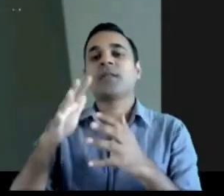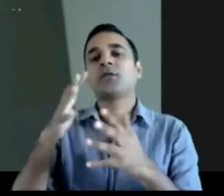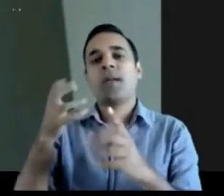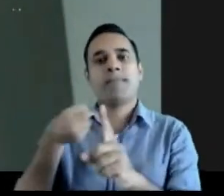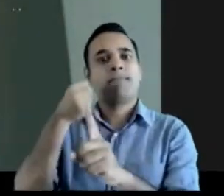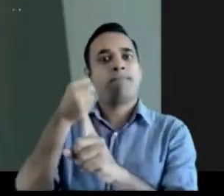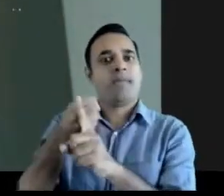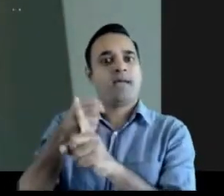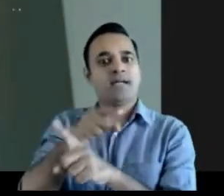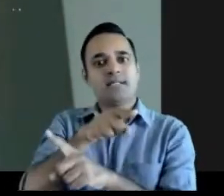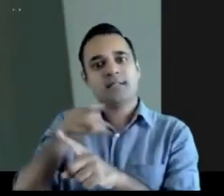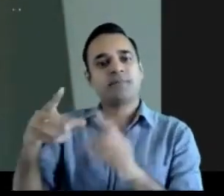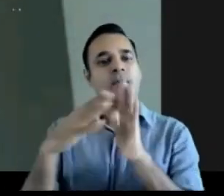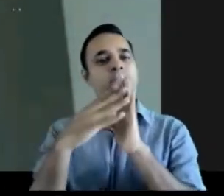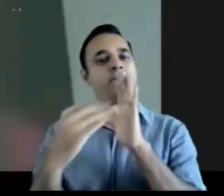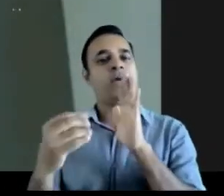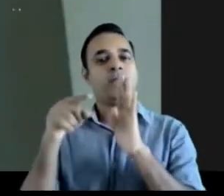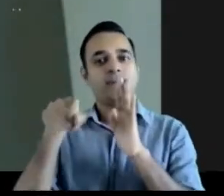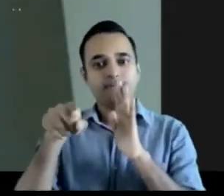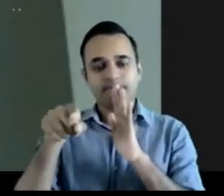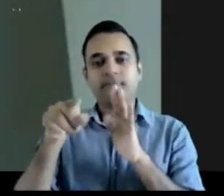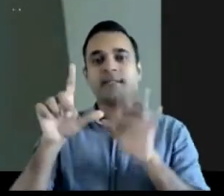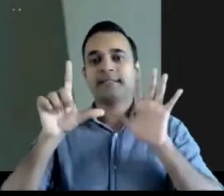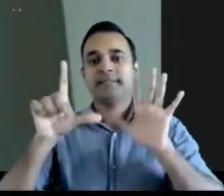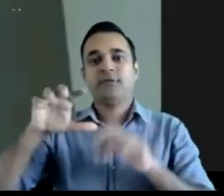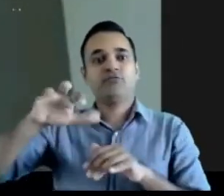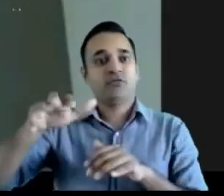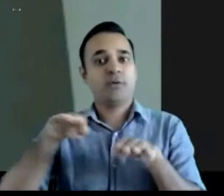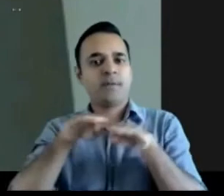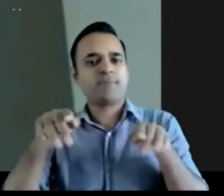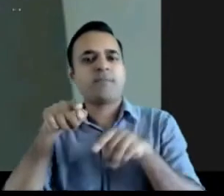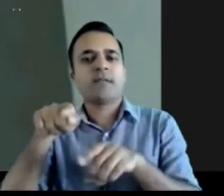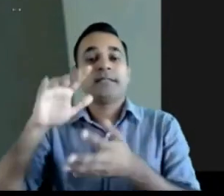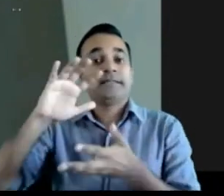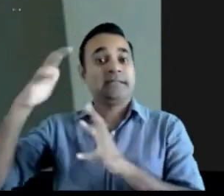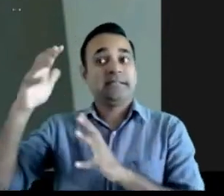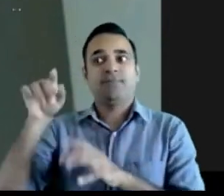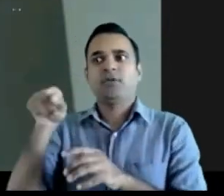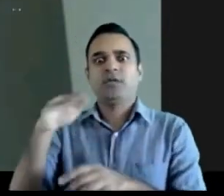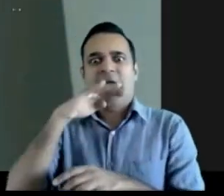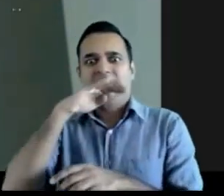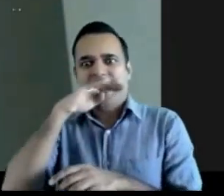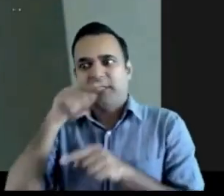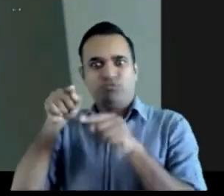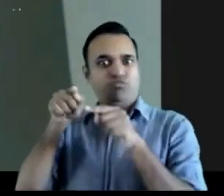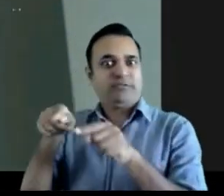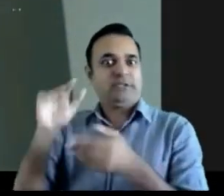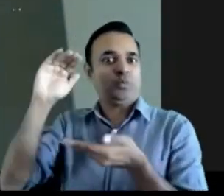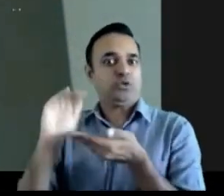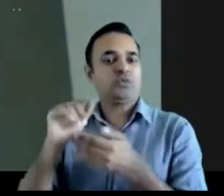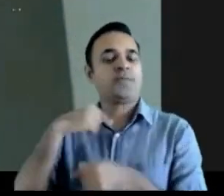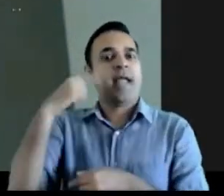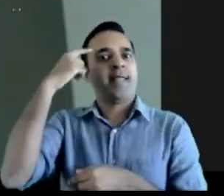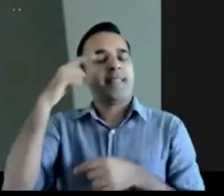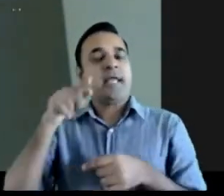modeling um my name is brend erickson i work with and the regional information management officer in